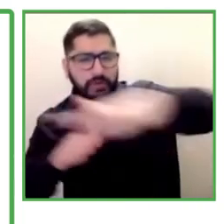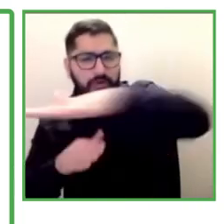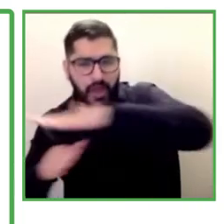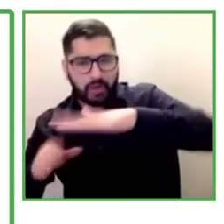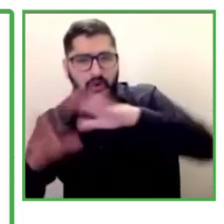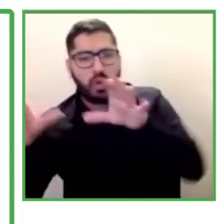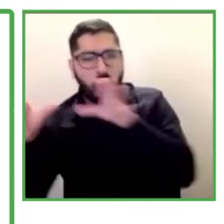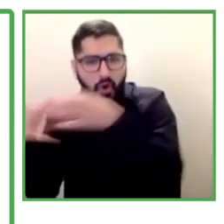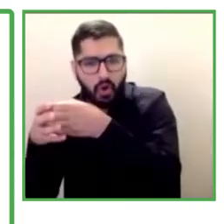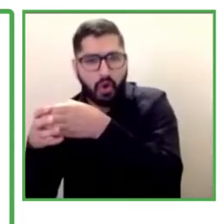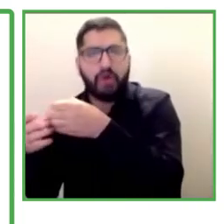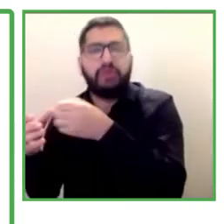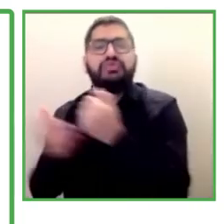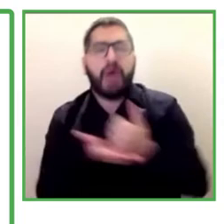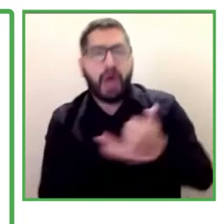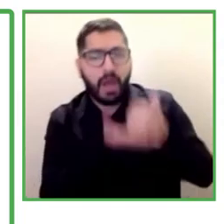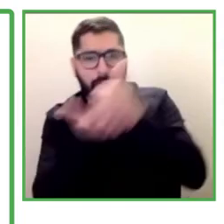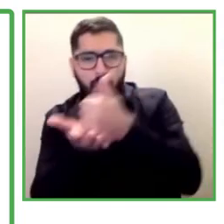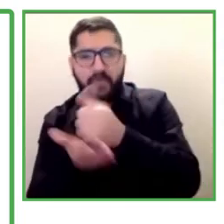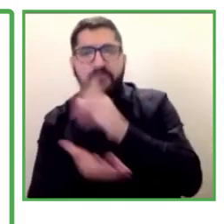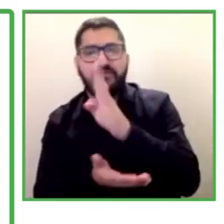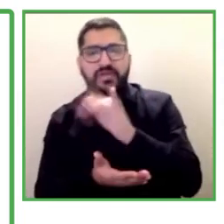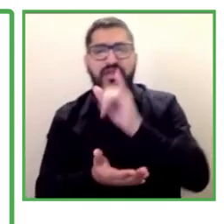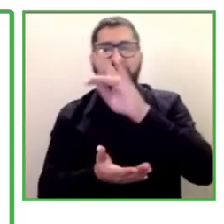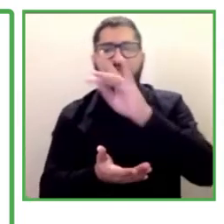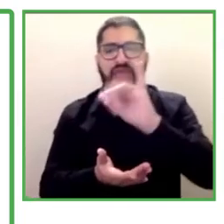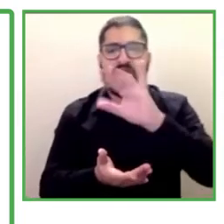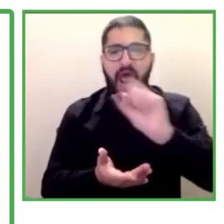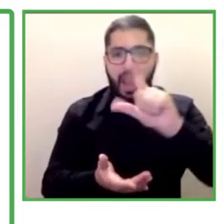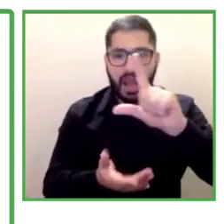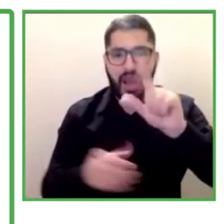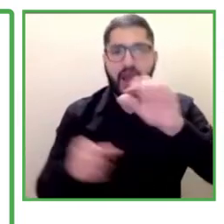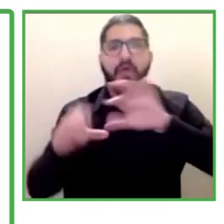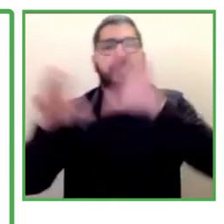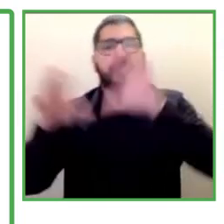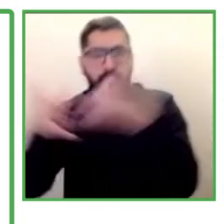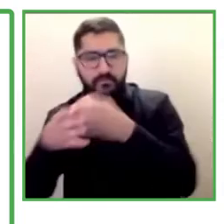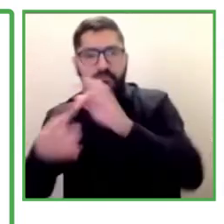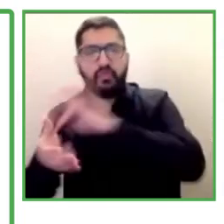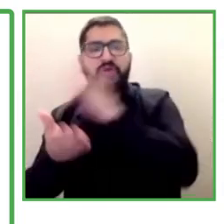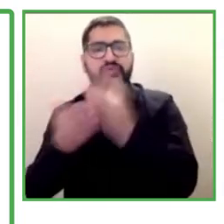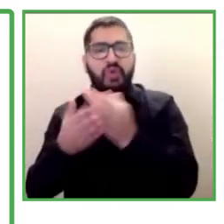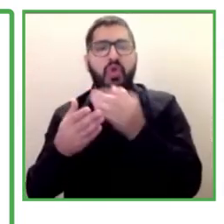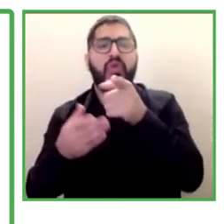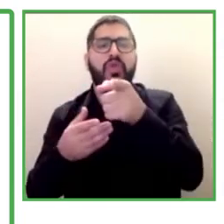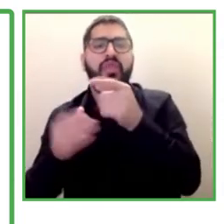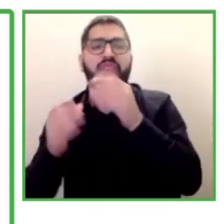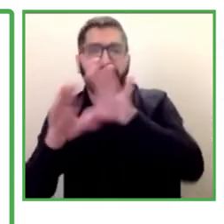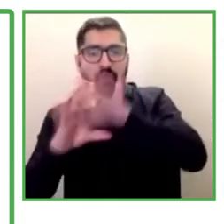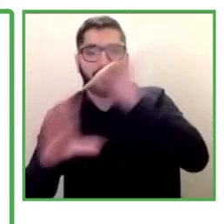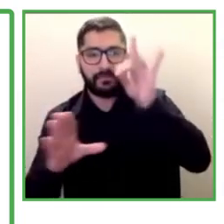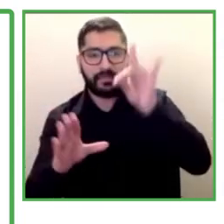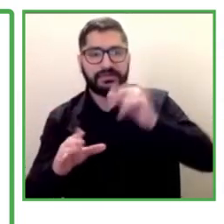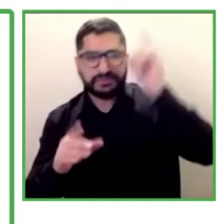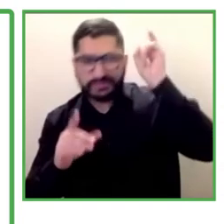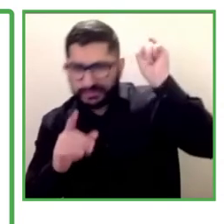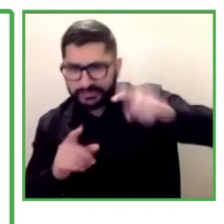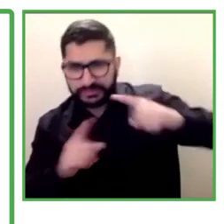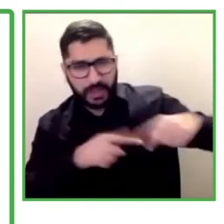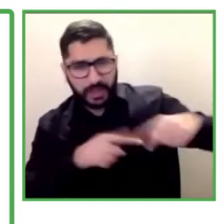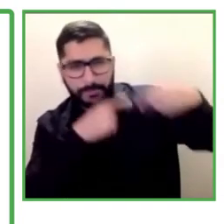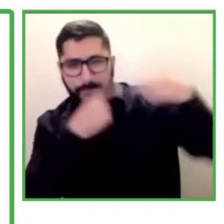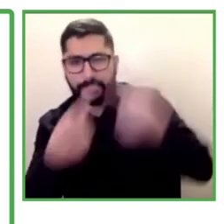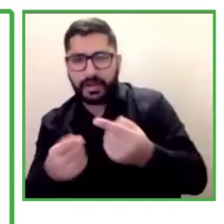course, the Foundation Descubreme, always backed up by the bid and also by the mentoring of